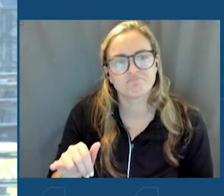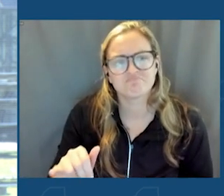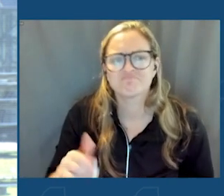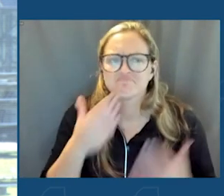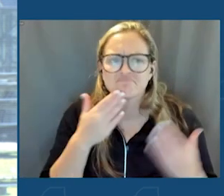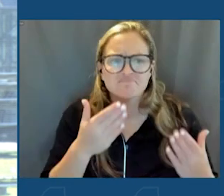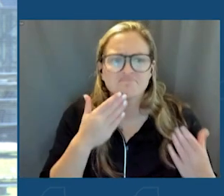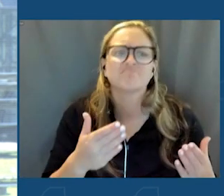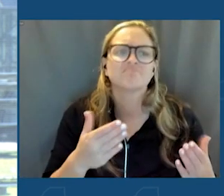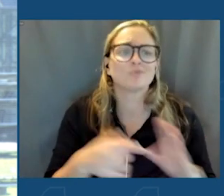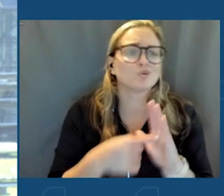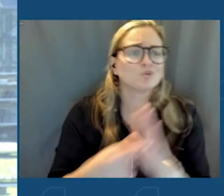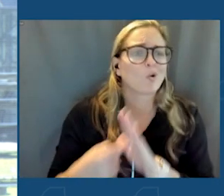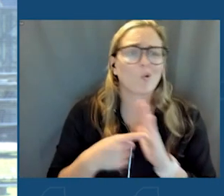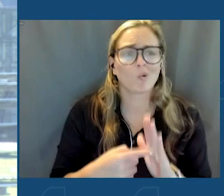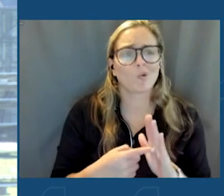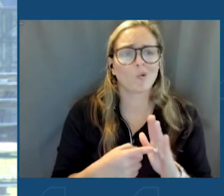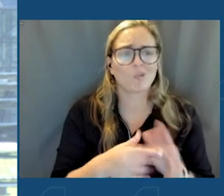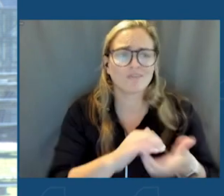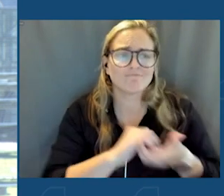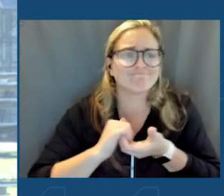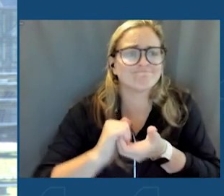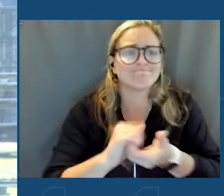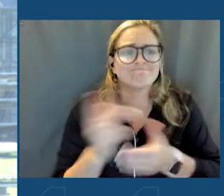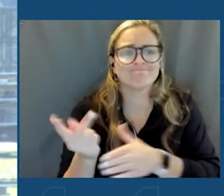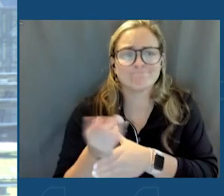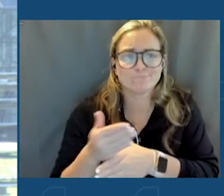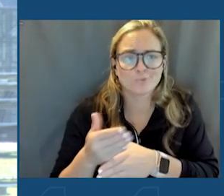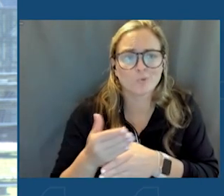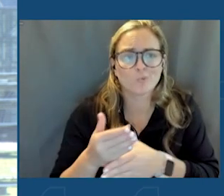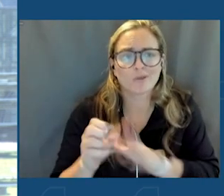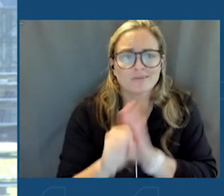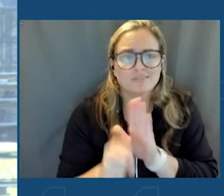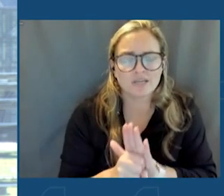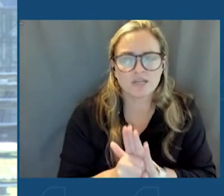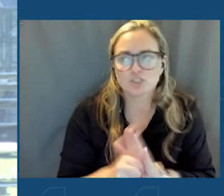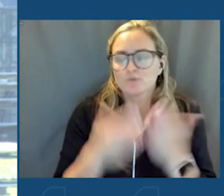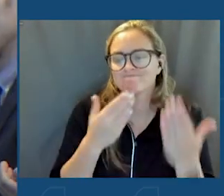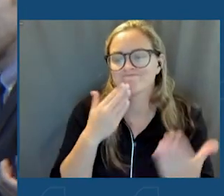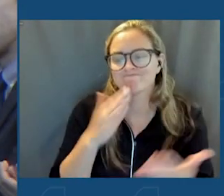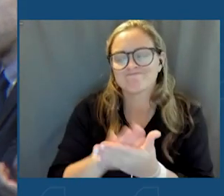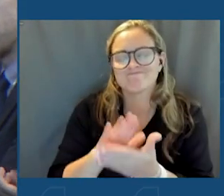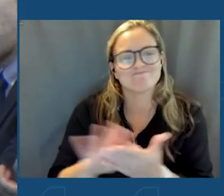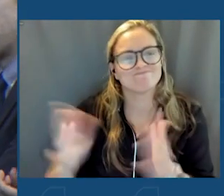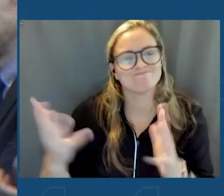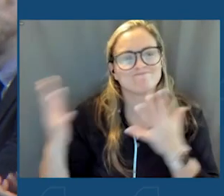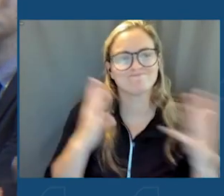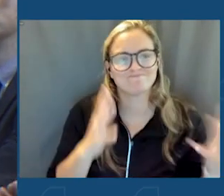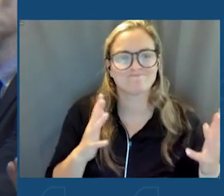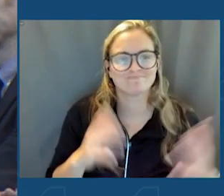collaboration among our states. And that's what our residents want to know about. So let's give a round of applause to Governor Phil Murphy.